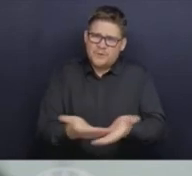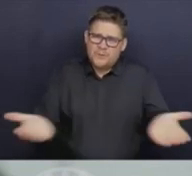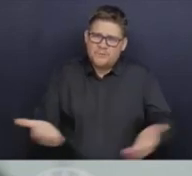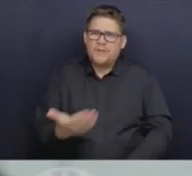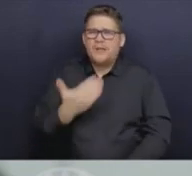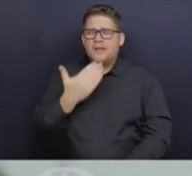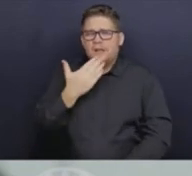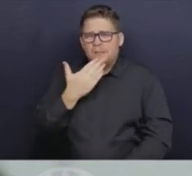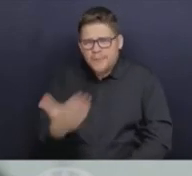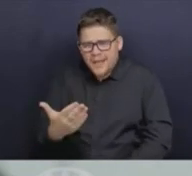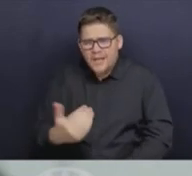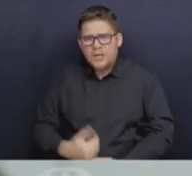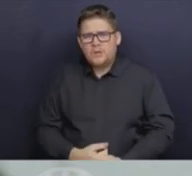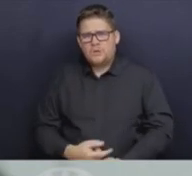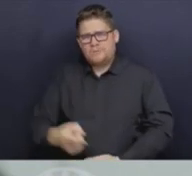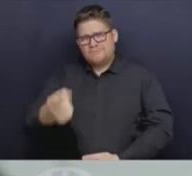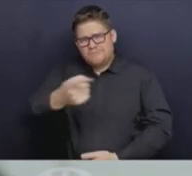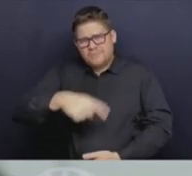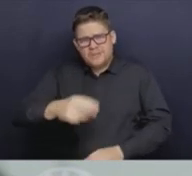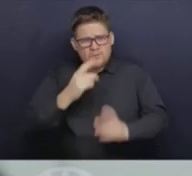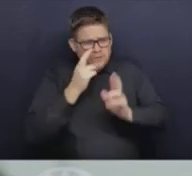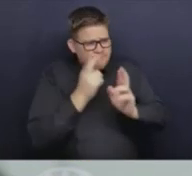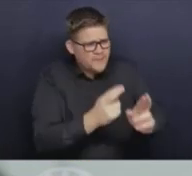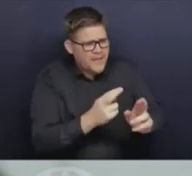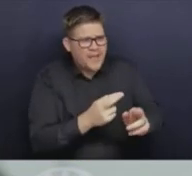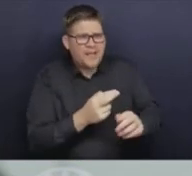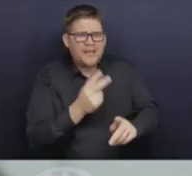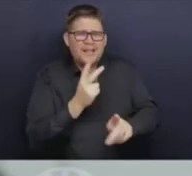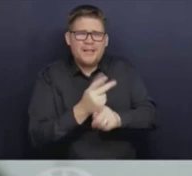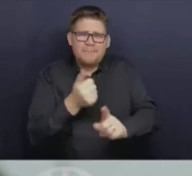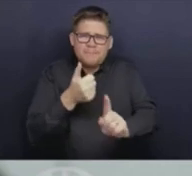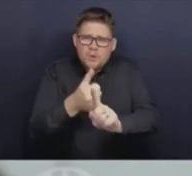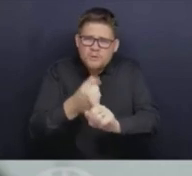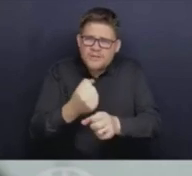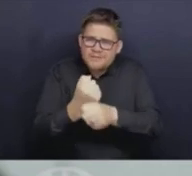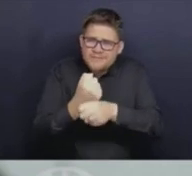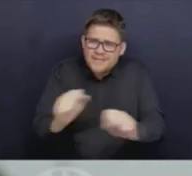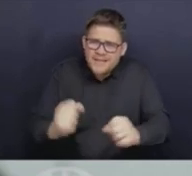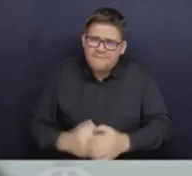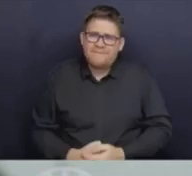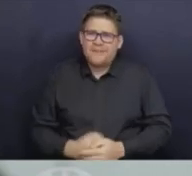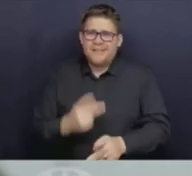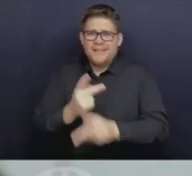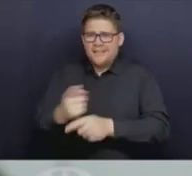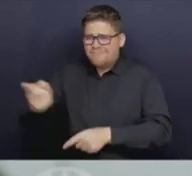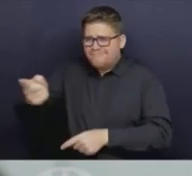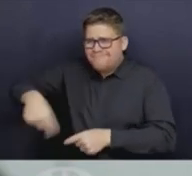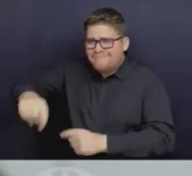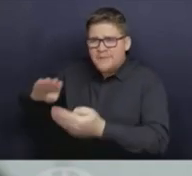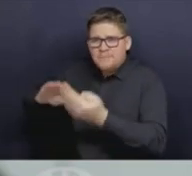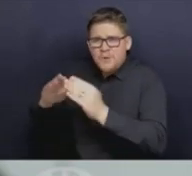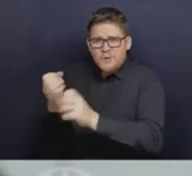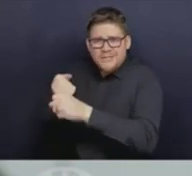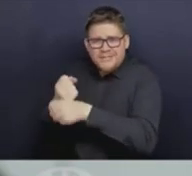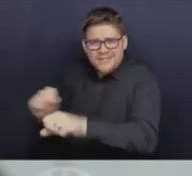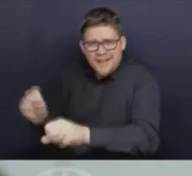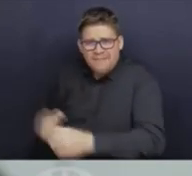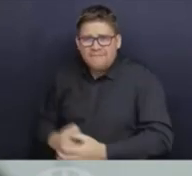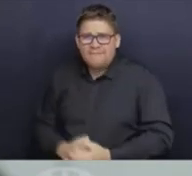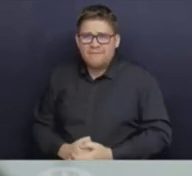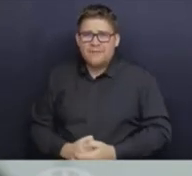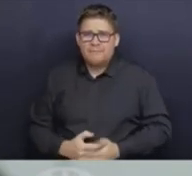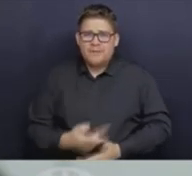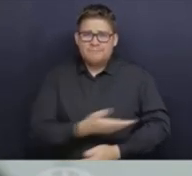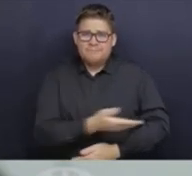holidays to keep themselves, their loved ones and their community safe. Everything from getting your flu shot, to skipping those holiday